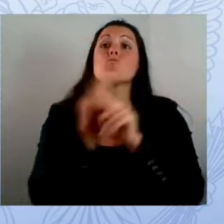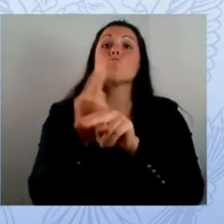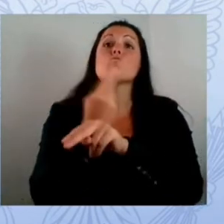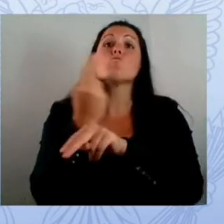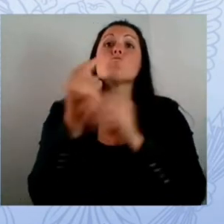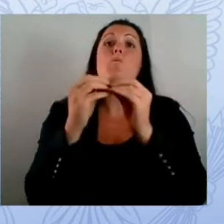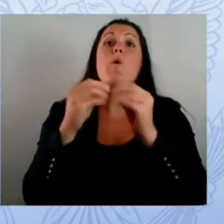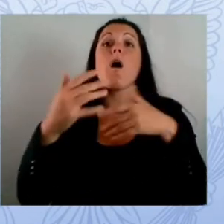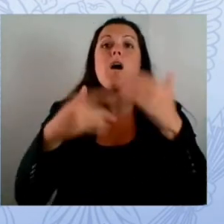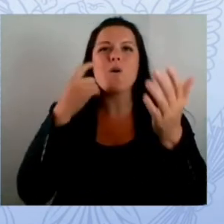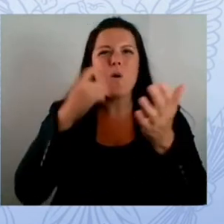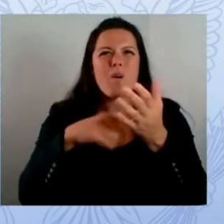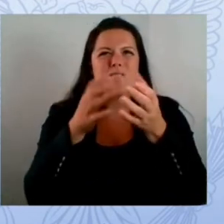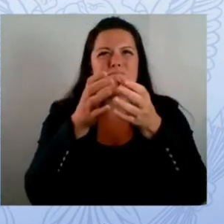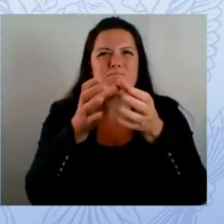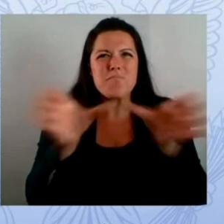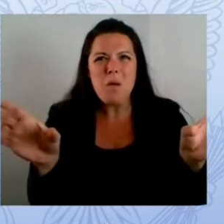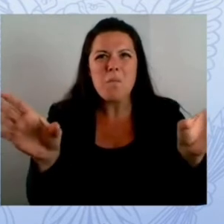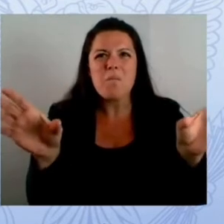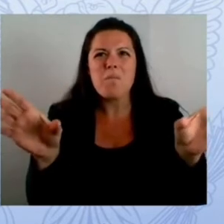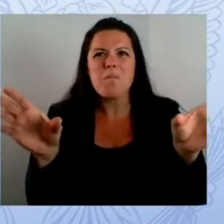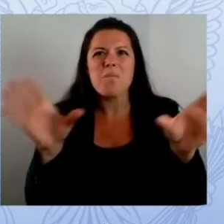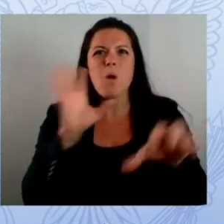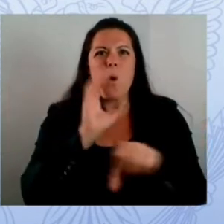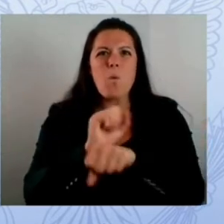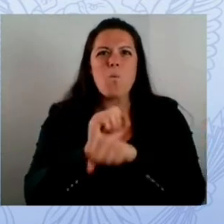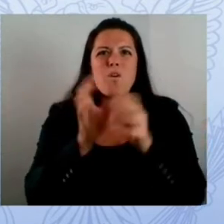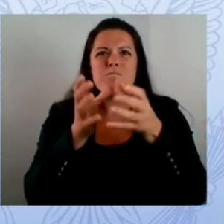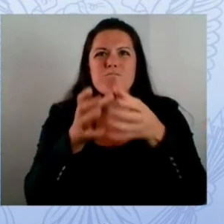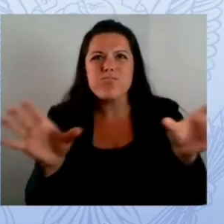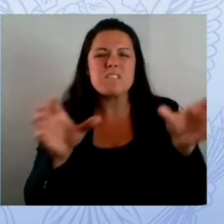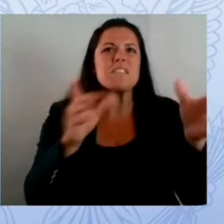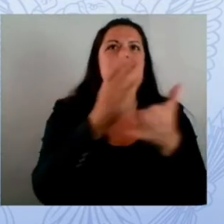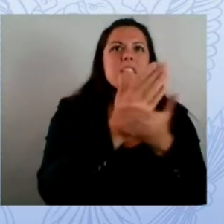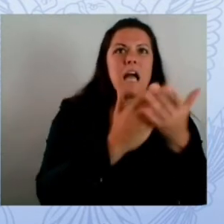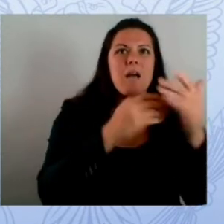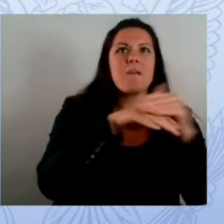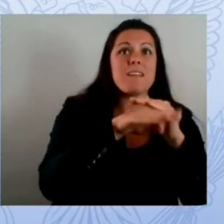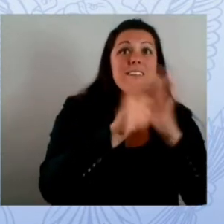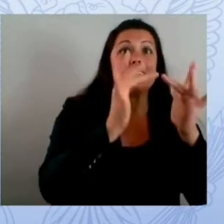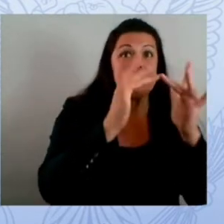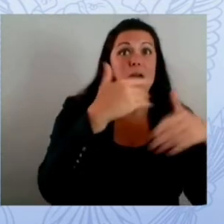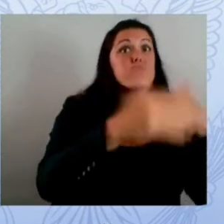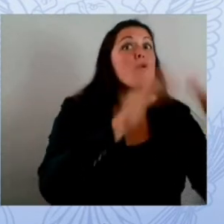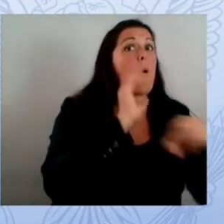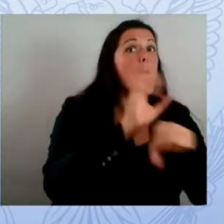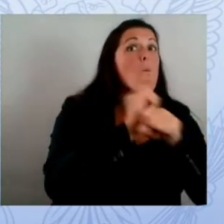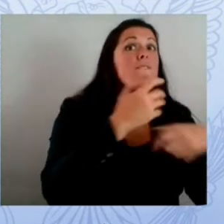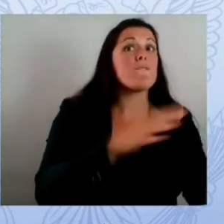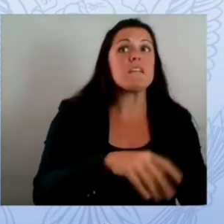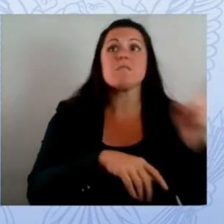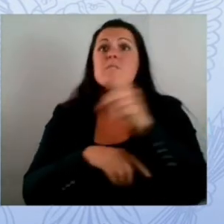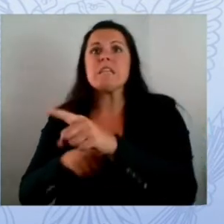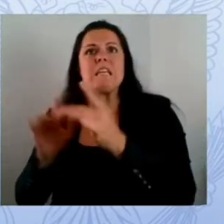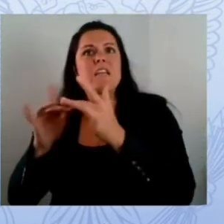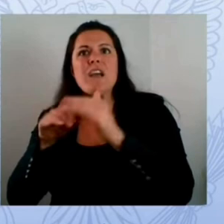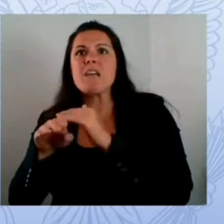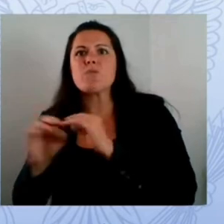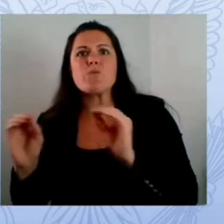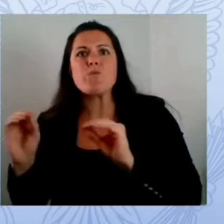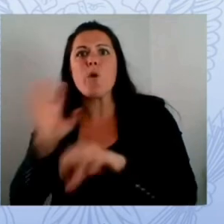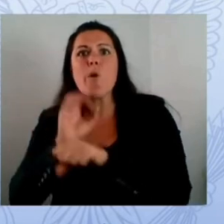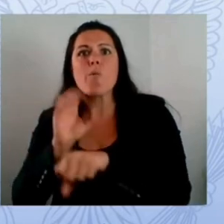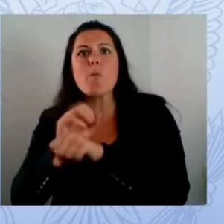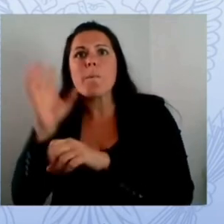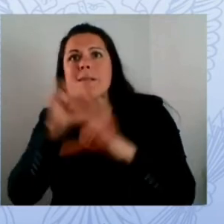600 students up to 10 000 there is absolutely a divide in service and so what we in pennsylvania are doing is putting in